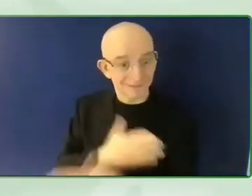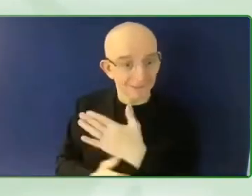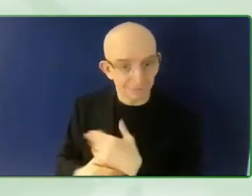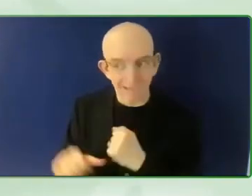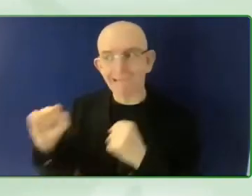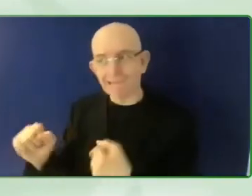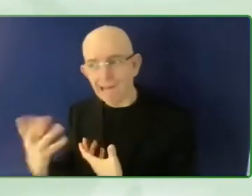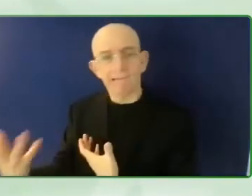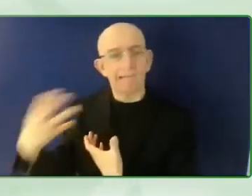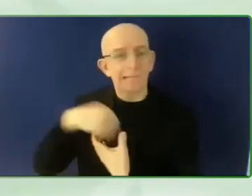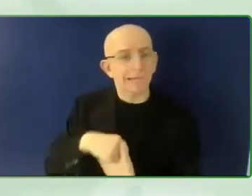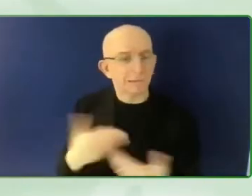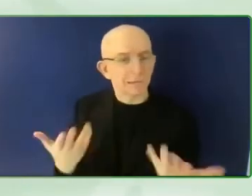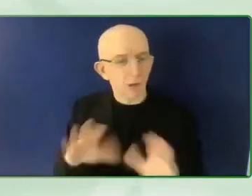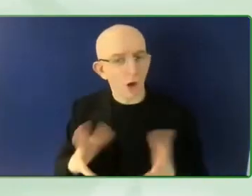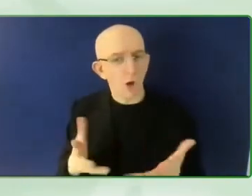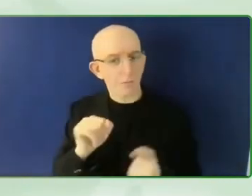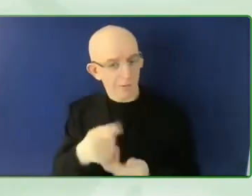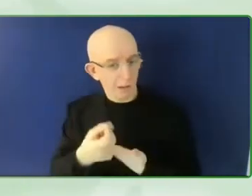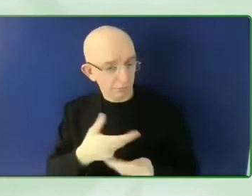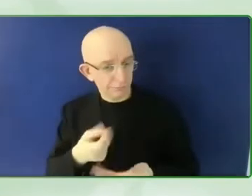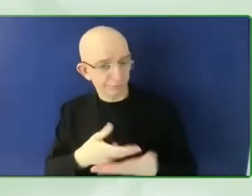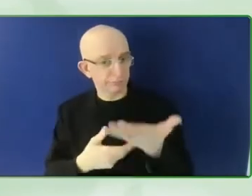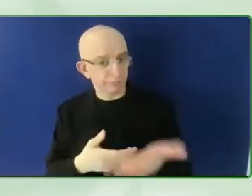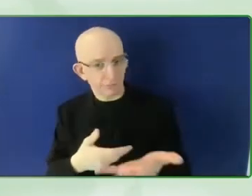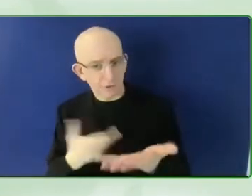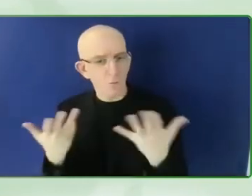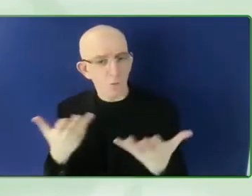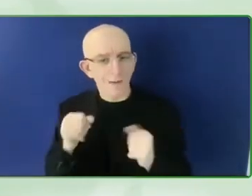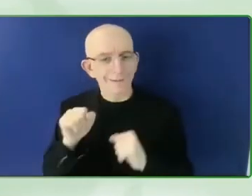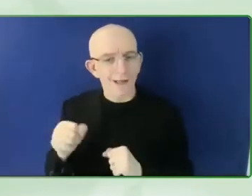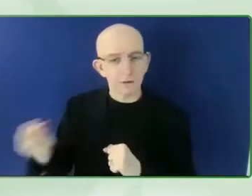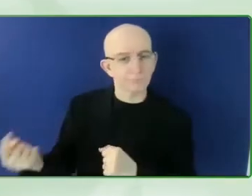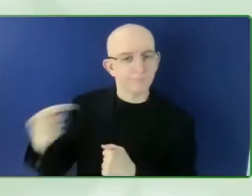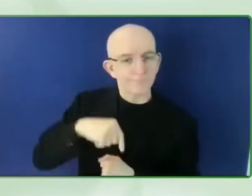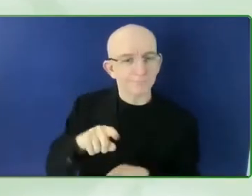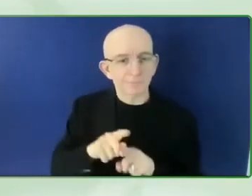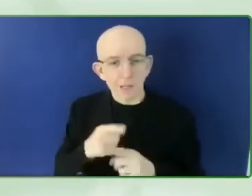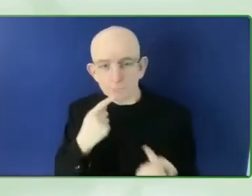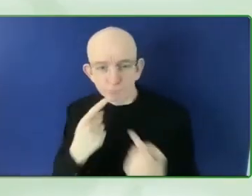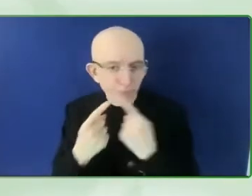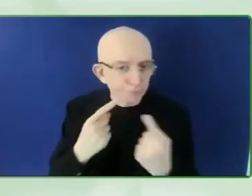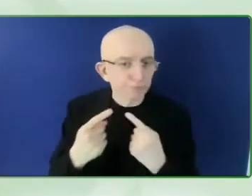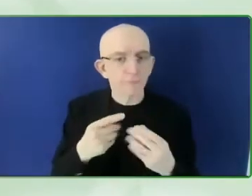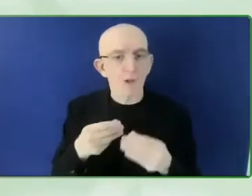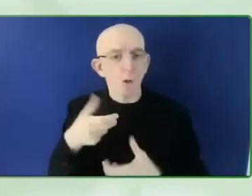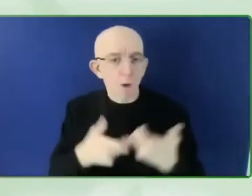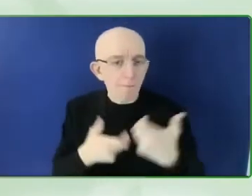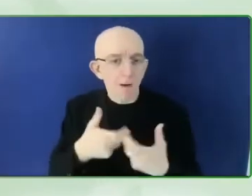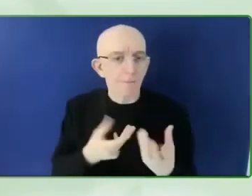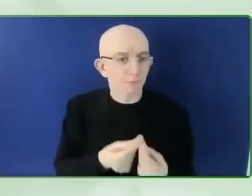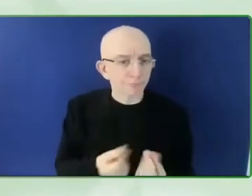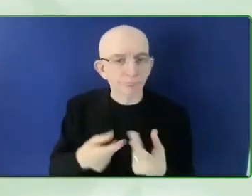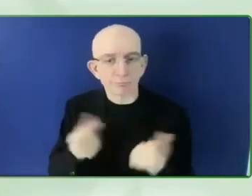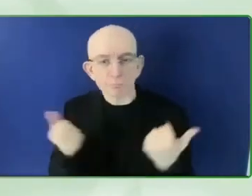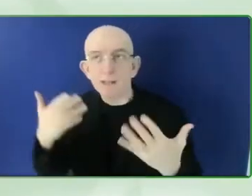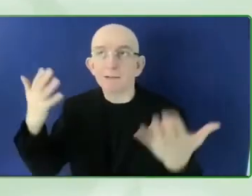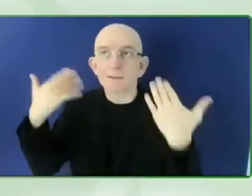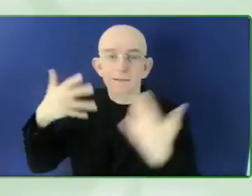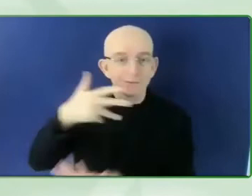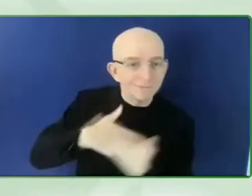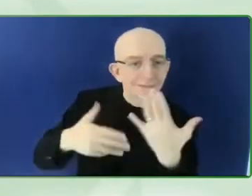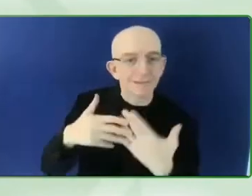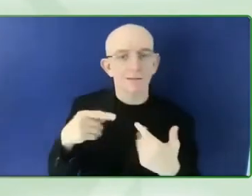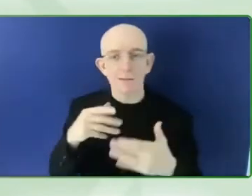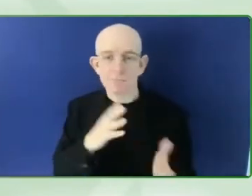Yeah, thanks. I mean, I'll take that. And Catherine, feel free to chip in. But I think for us, through our existing work,